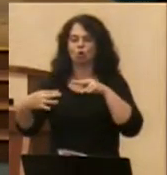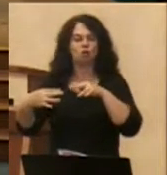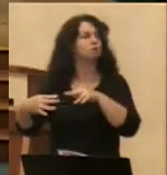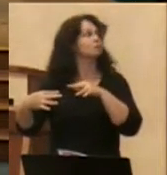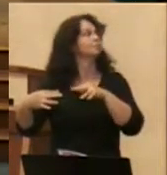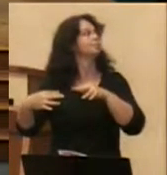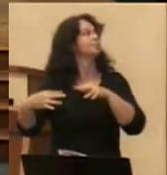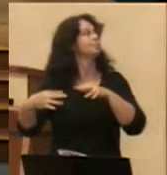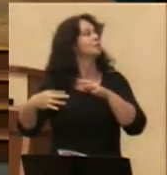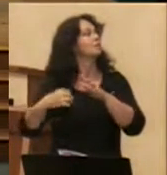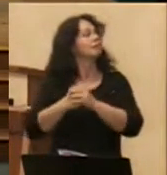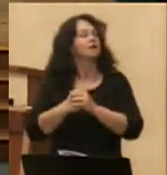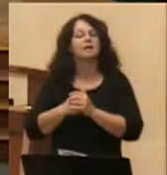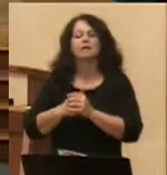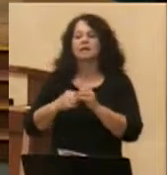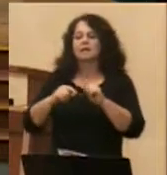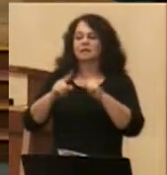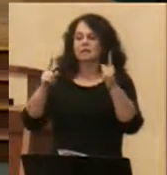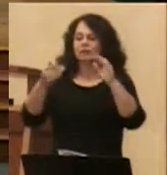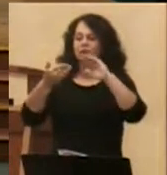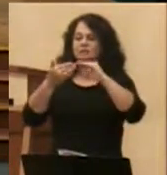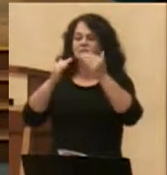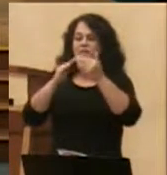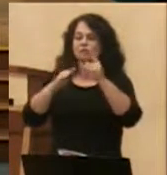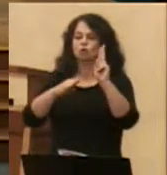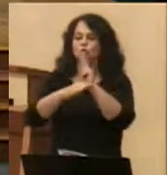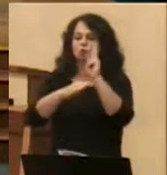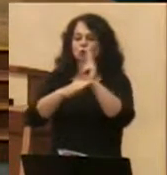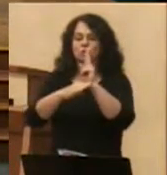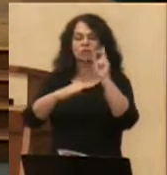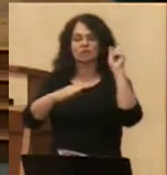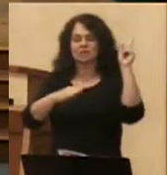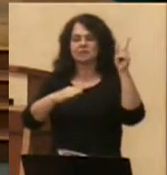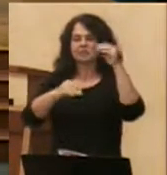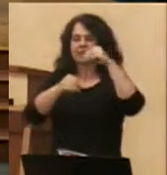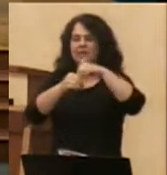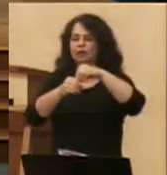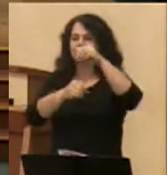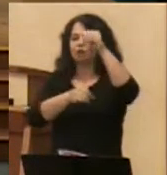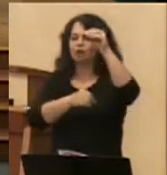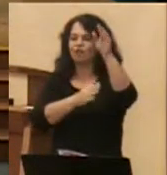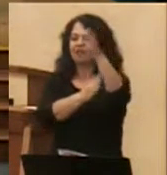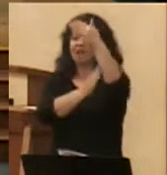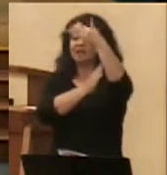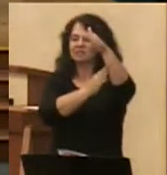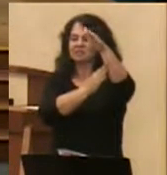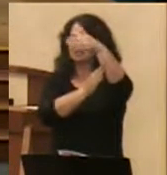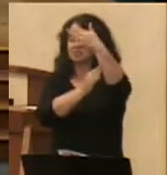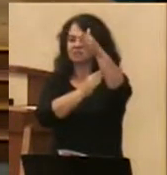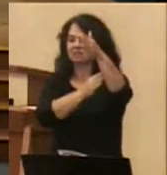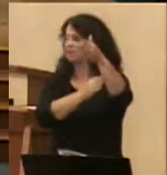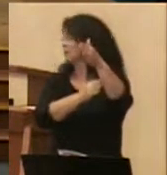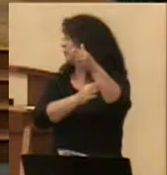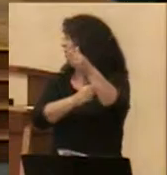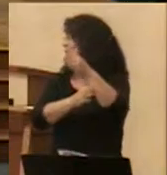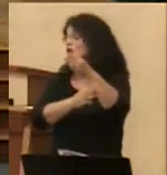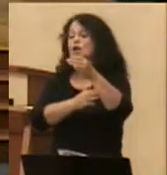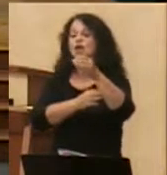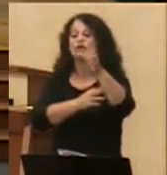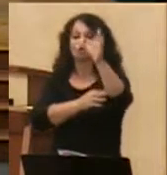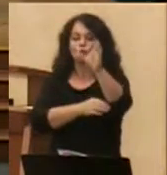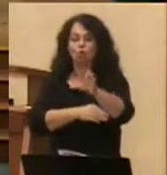city use variations of the cross patty in their flags. And even the cross that I wear almost every